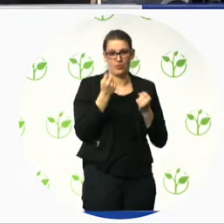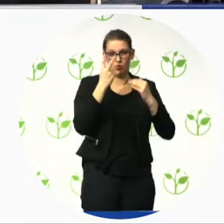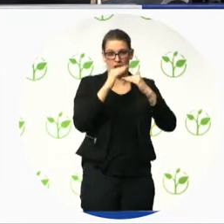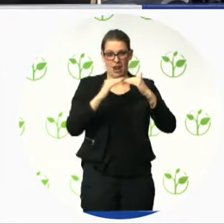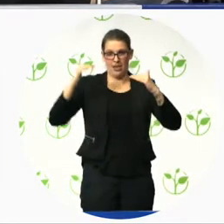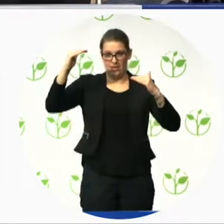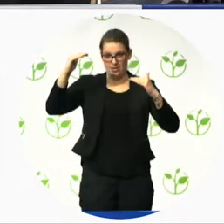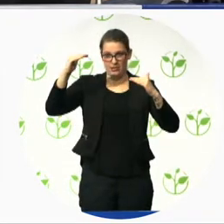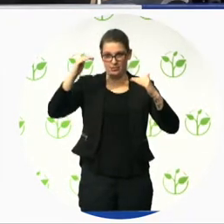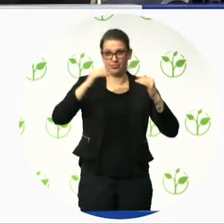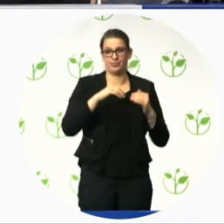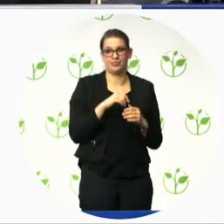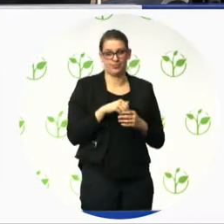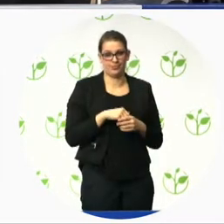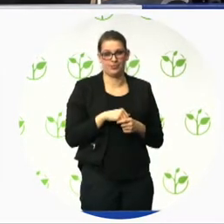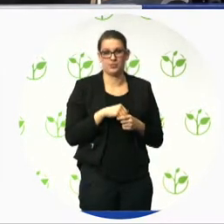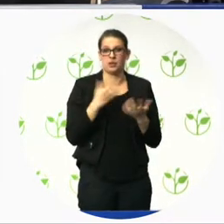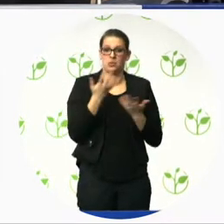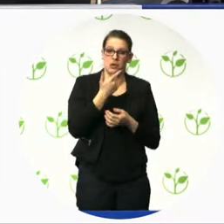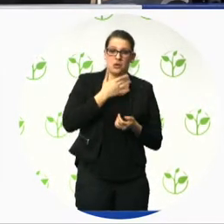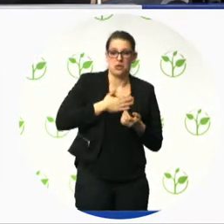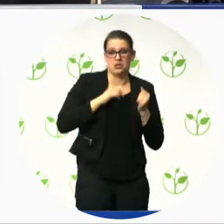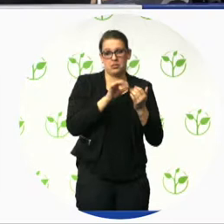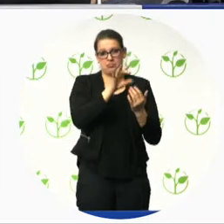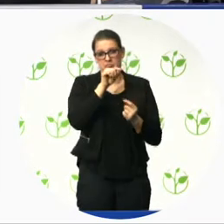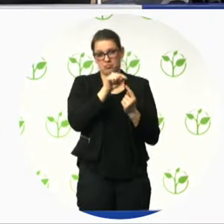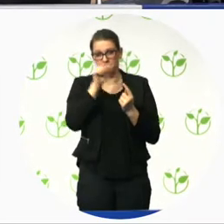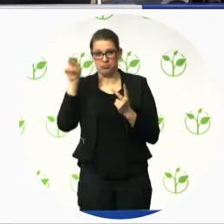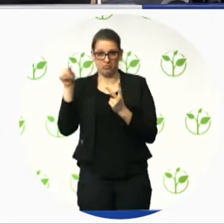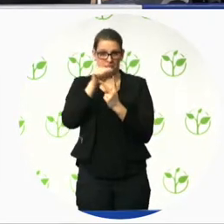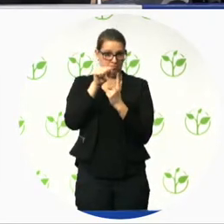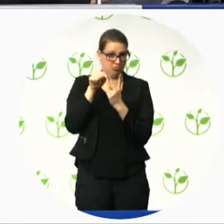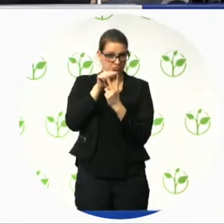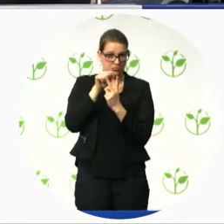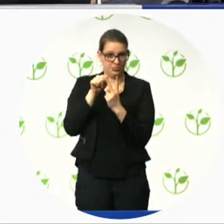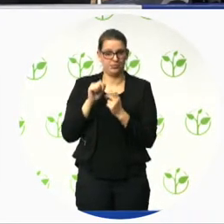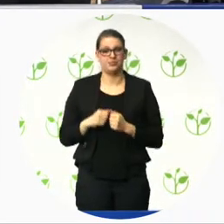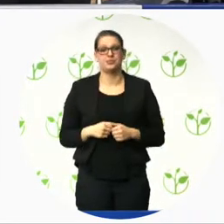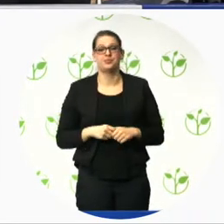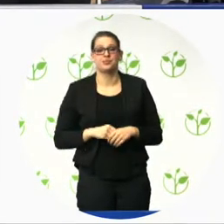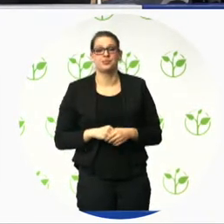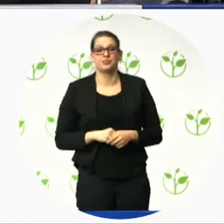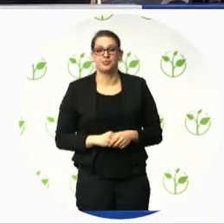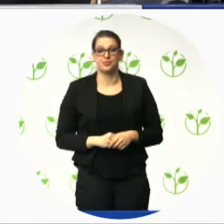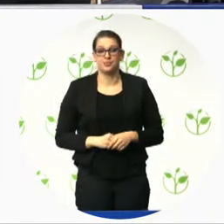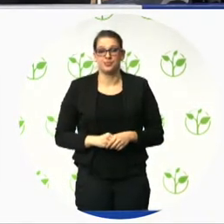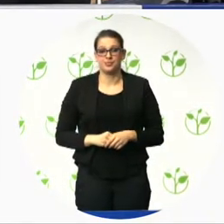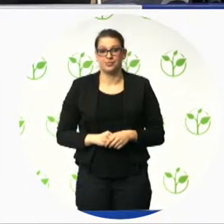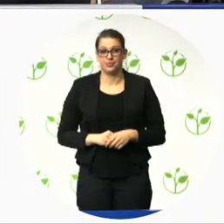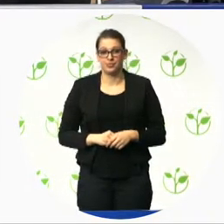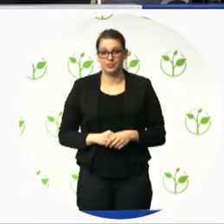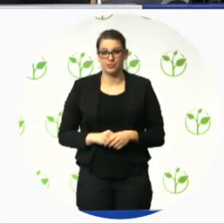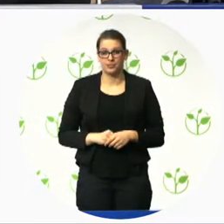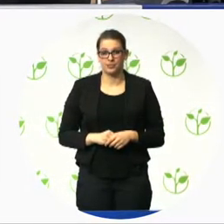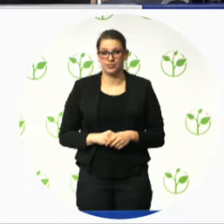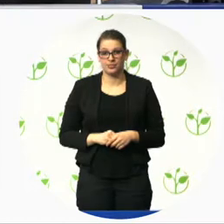certification, of web accessibility certification, has to fulfill a certain level of